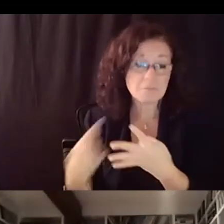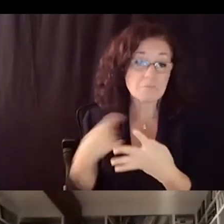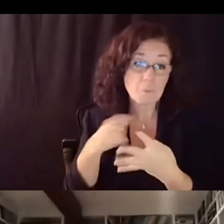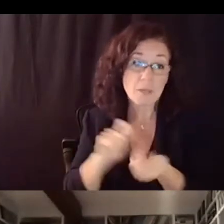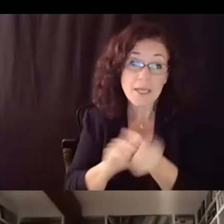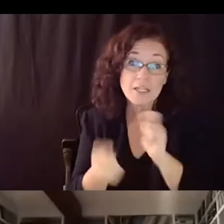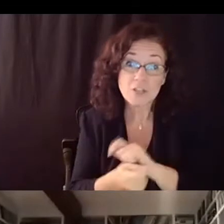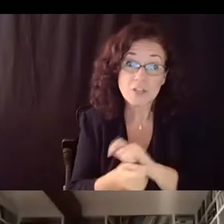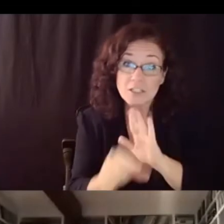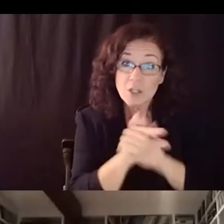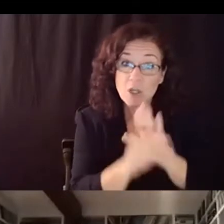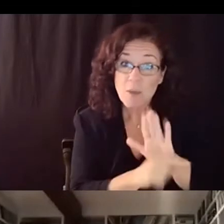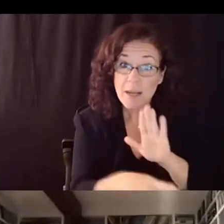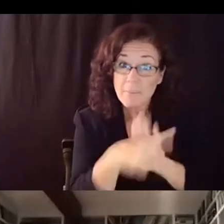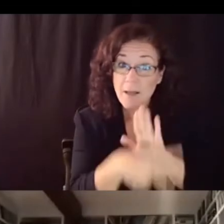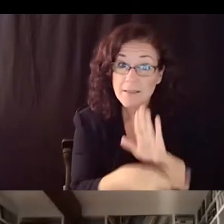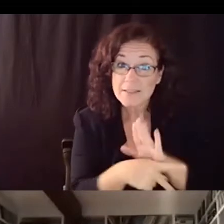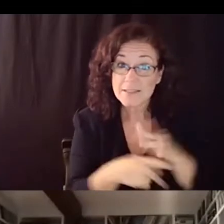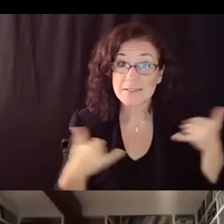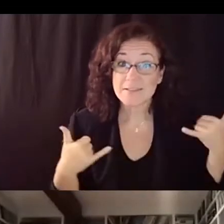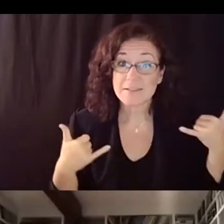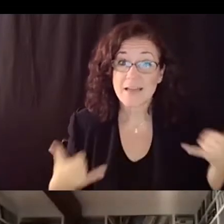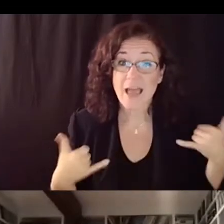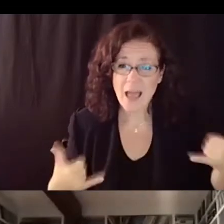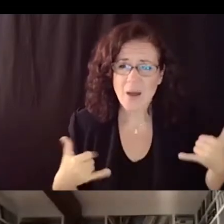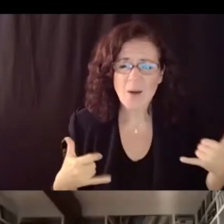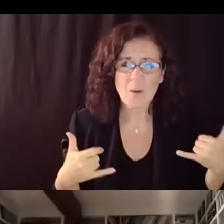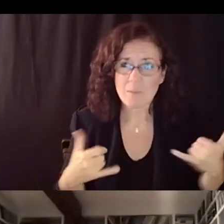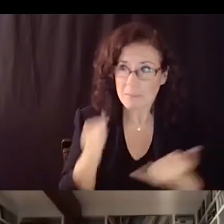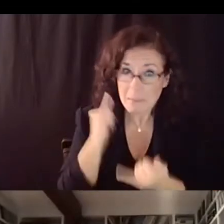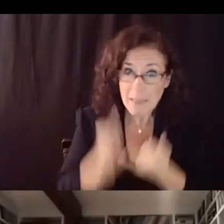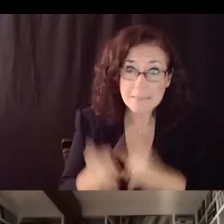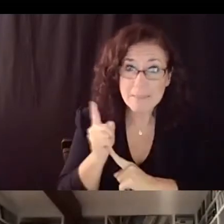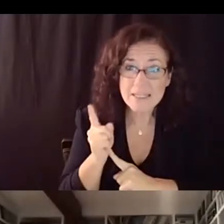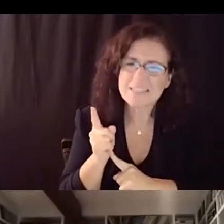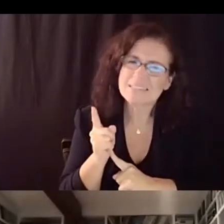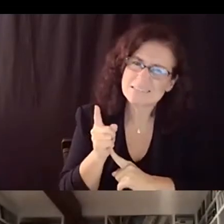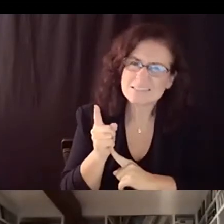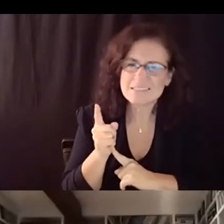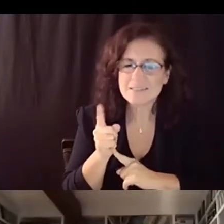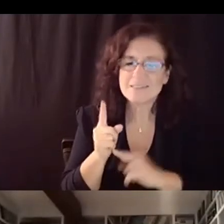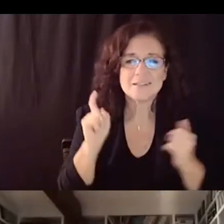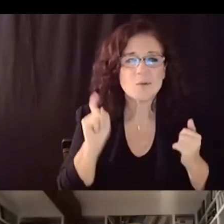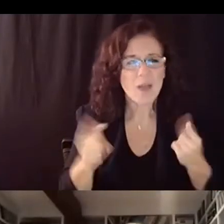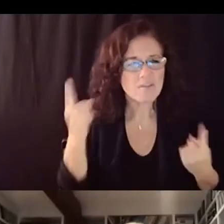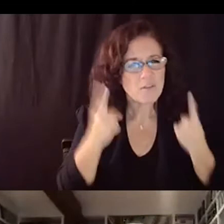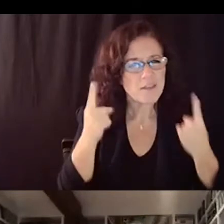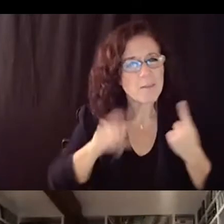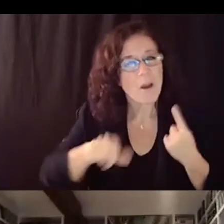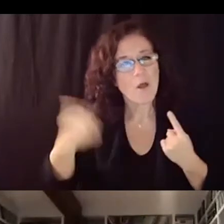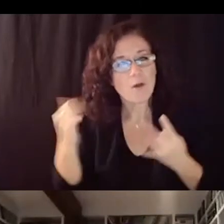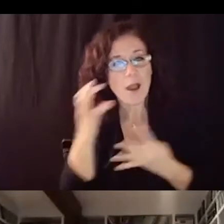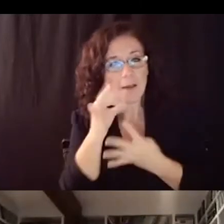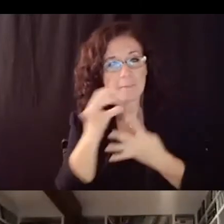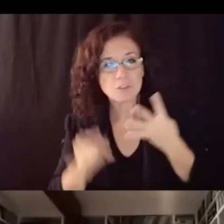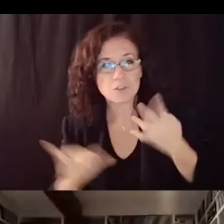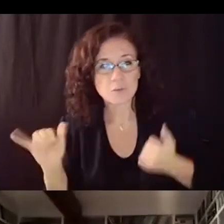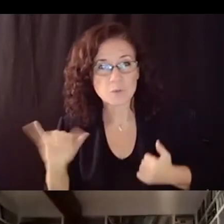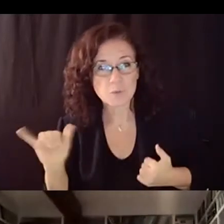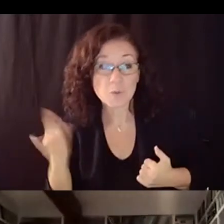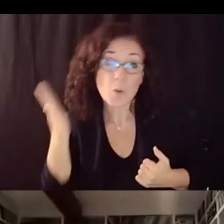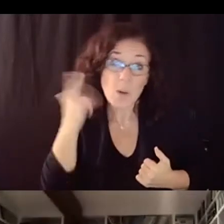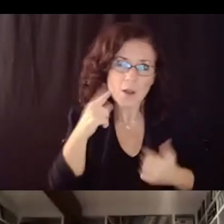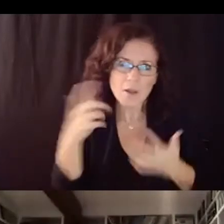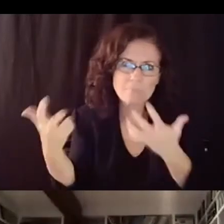last minute we have to be really thoughtful about it and make sure that all options are on the table so that they can do what's best for